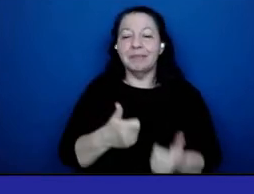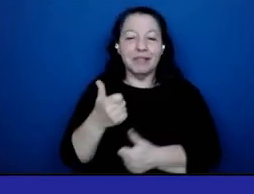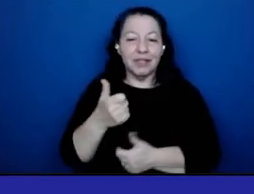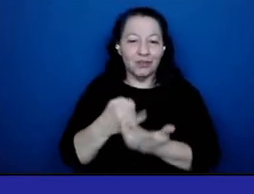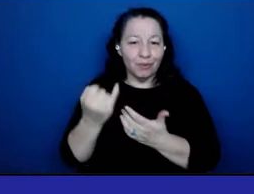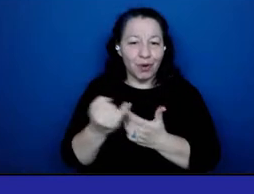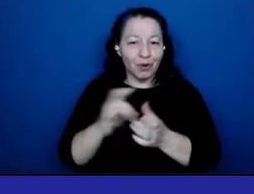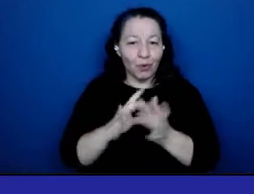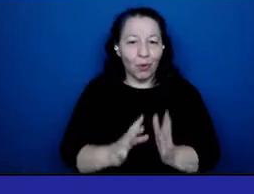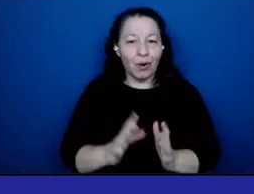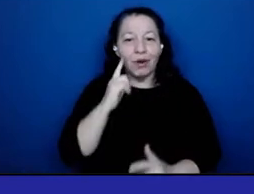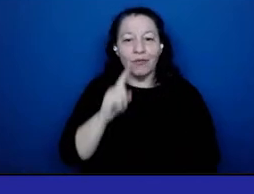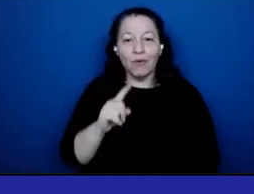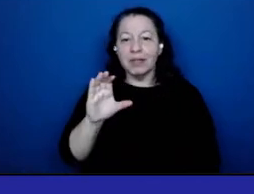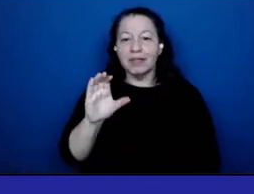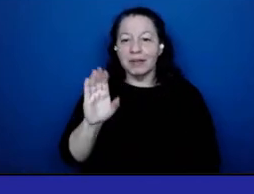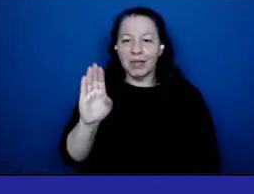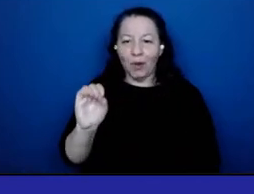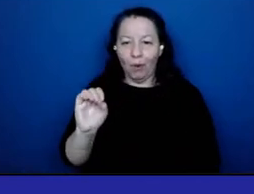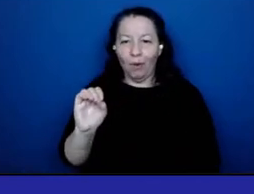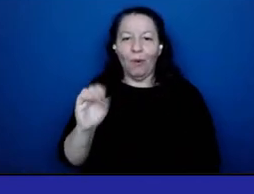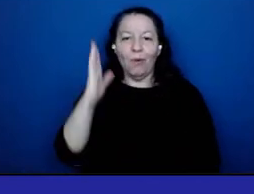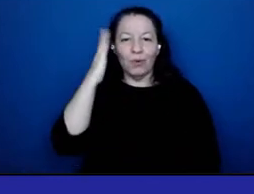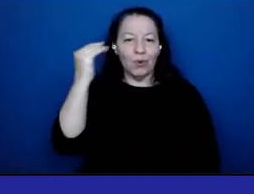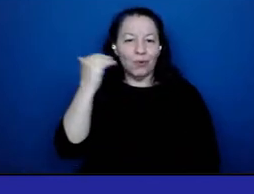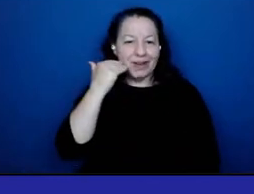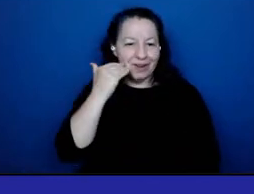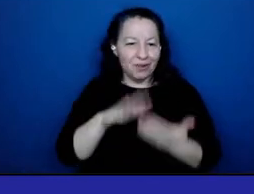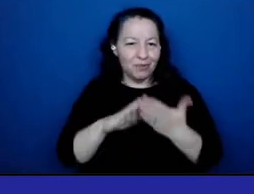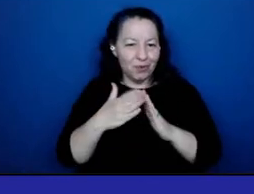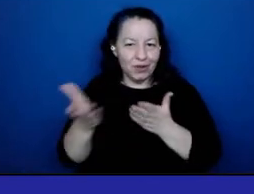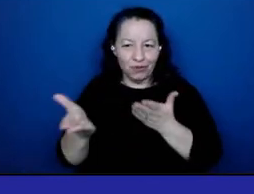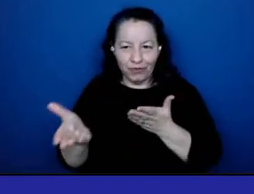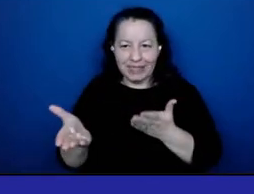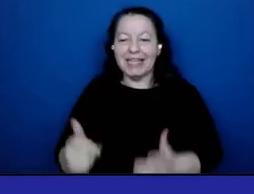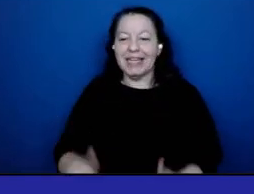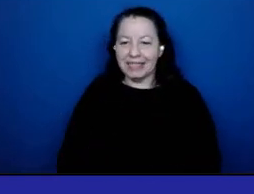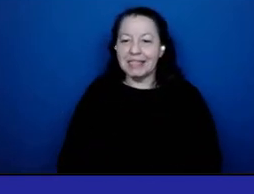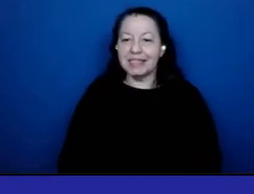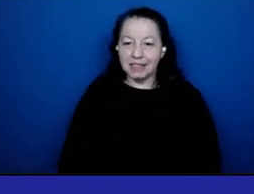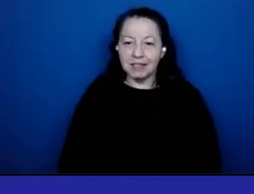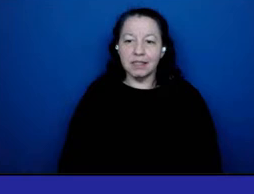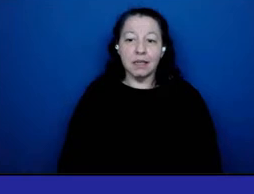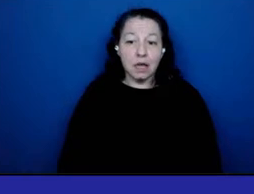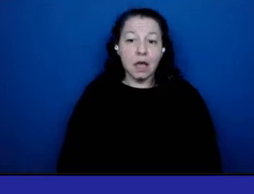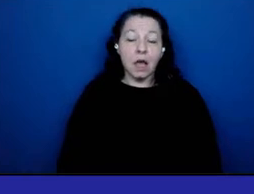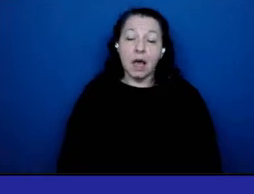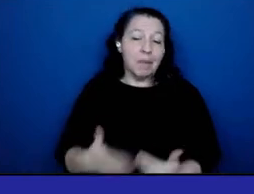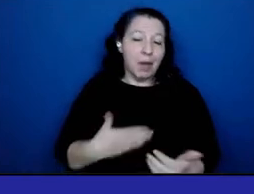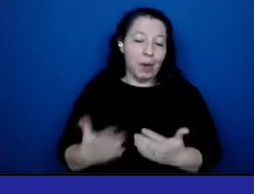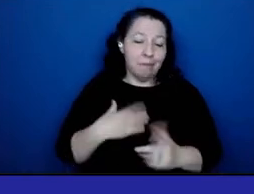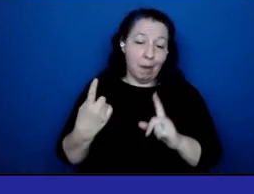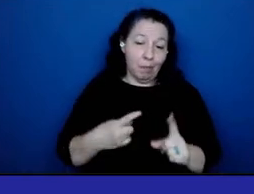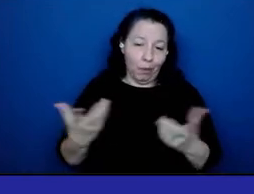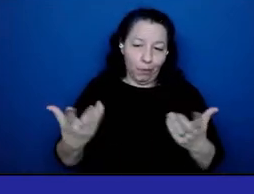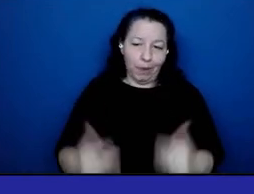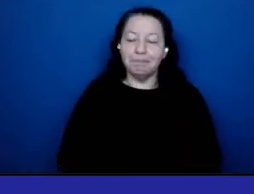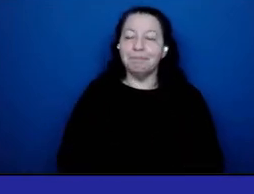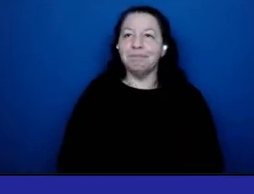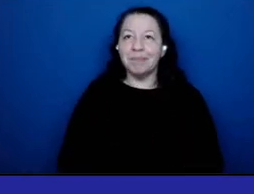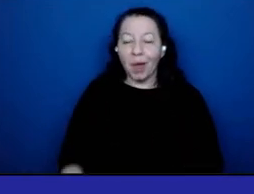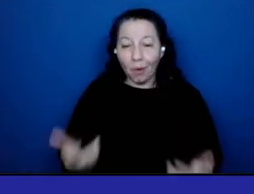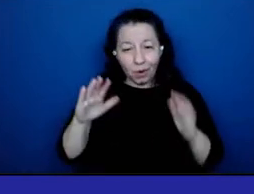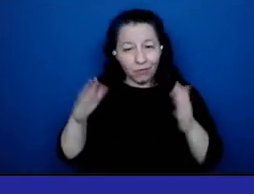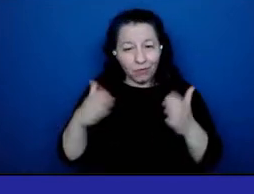at the CBO, Korean Community Services. So the point of my speech today is to focus on